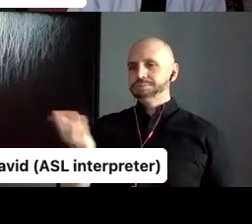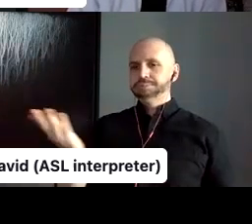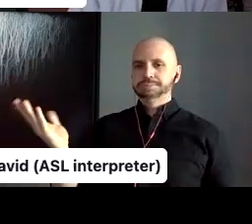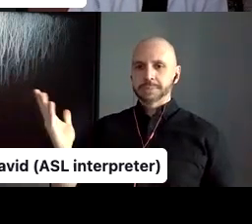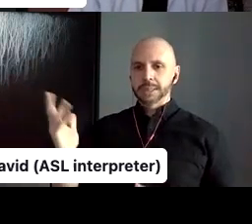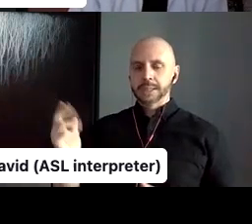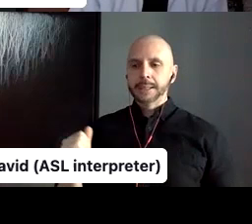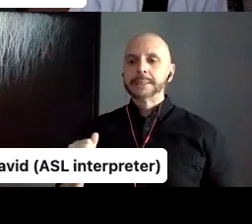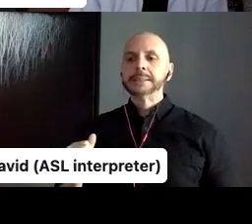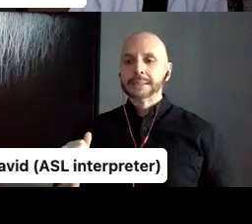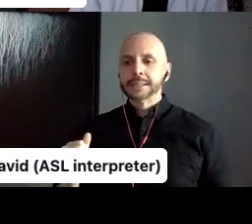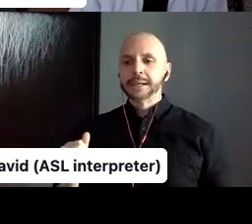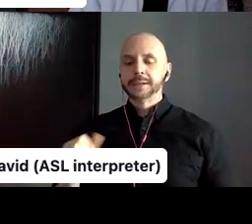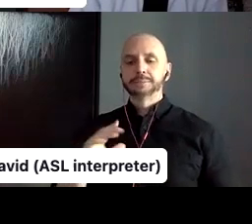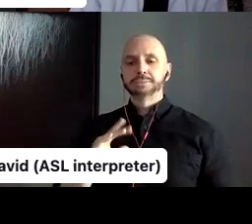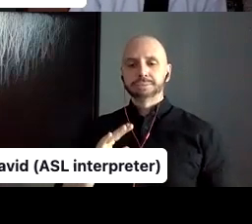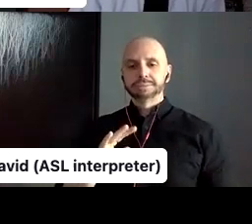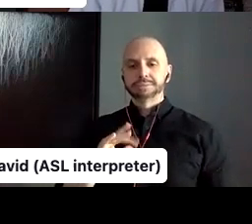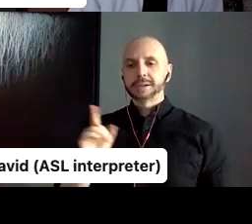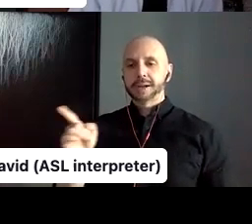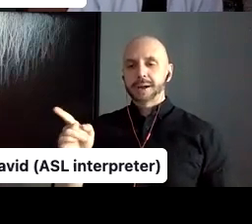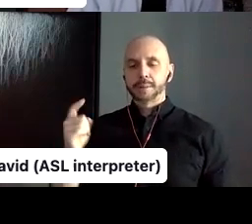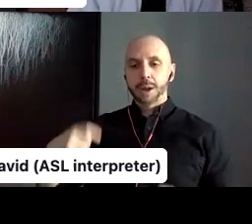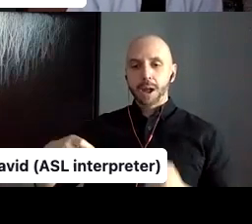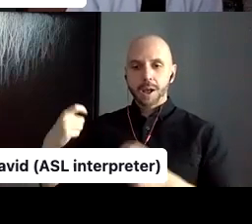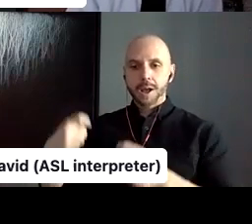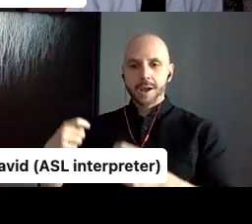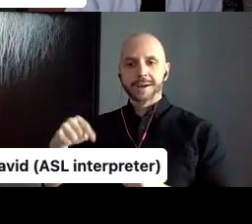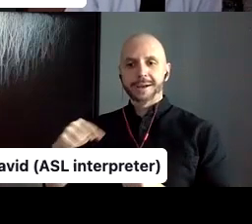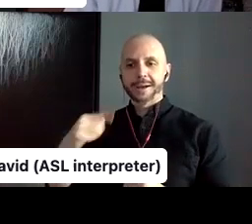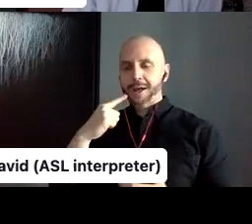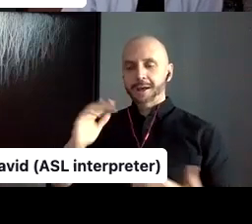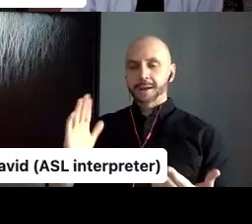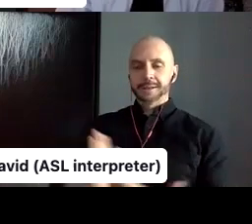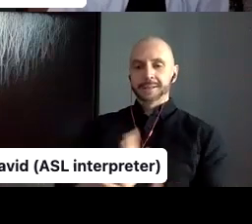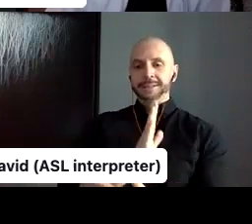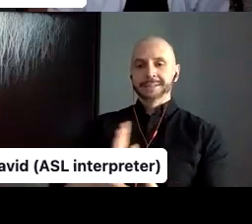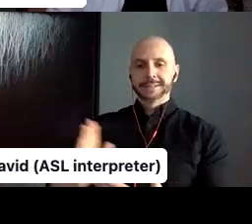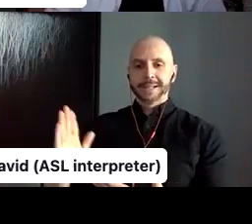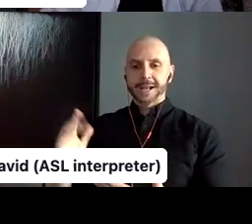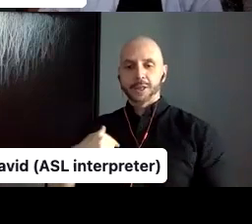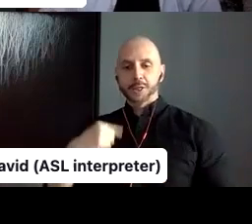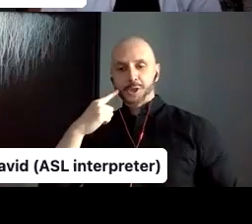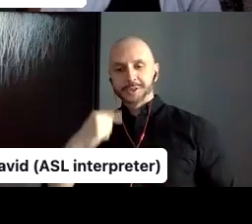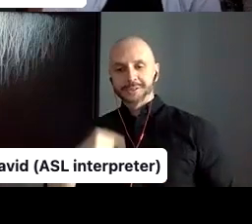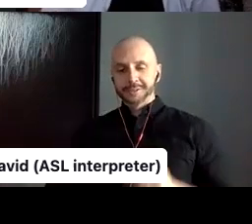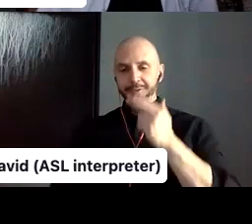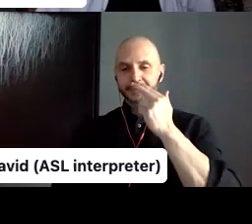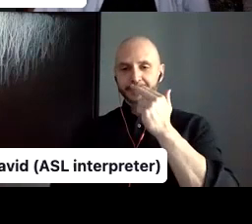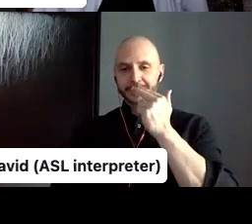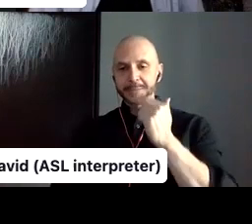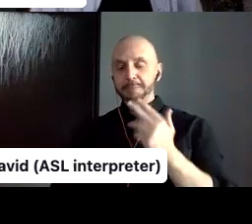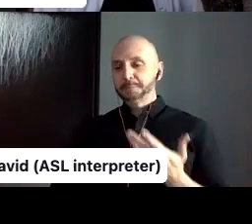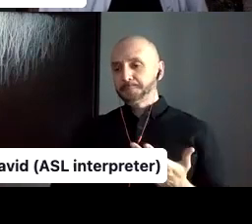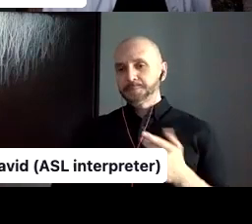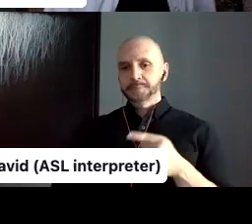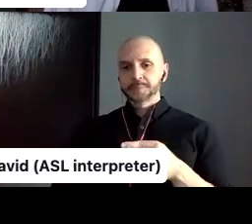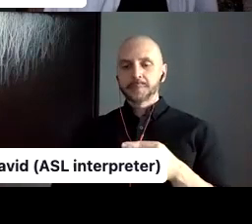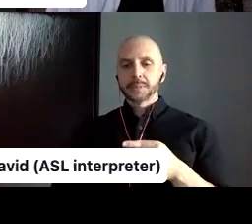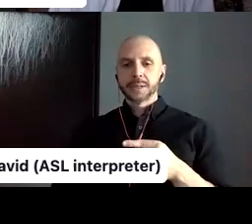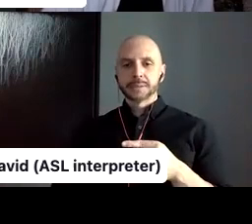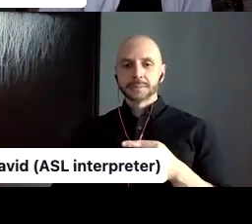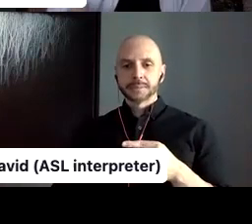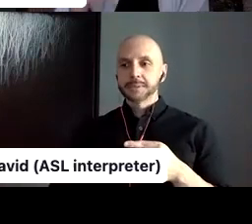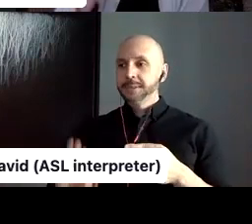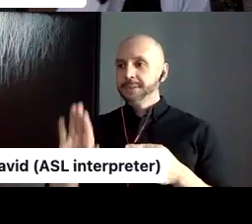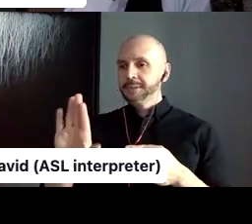to them. And I, I thought it was really funny because I, I feel like there's a very strong relation between every single choir and every single